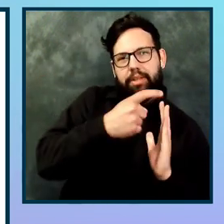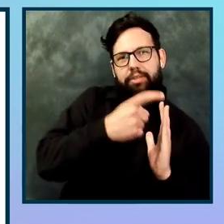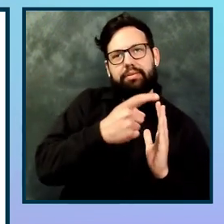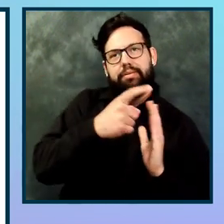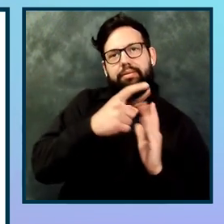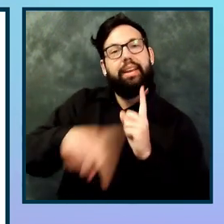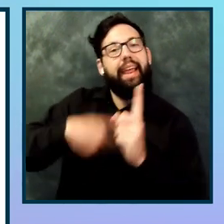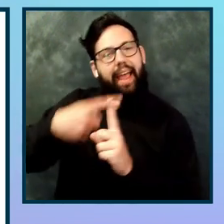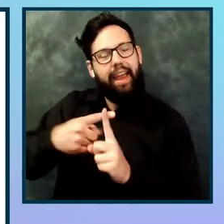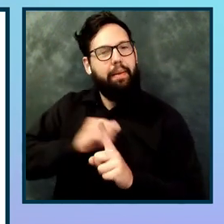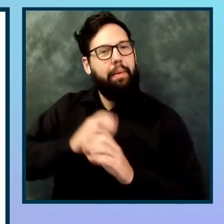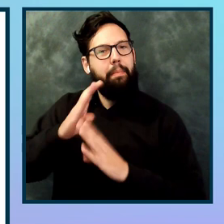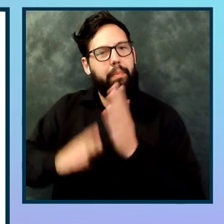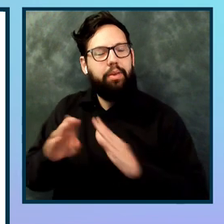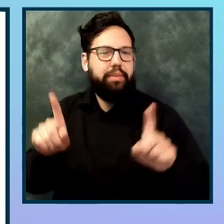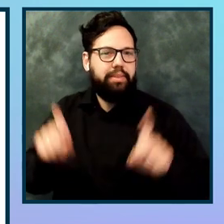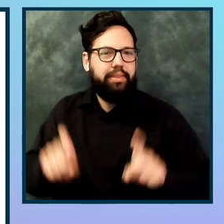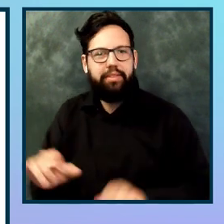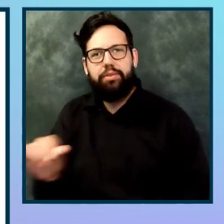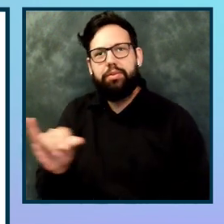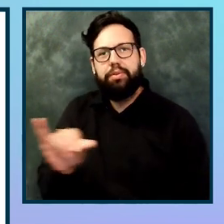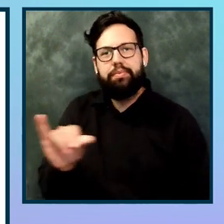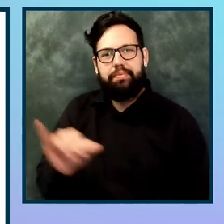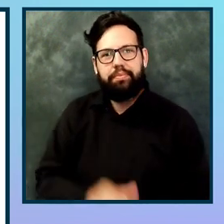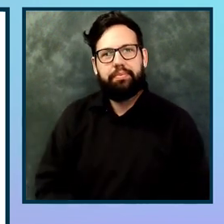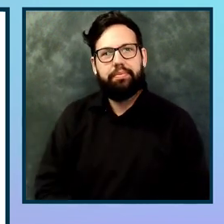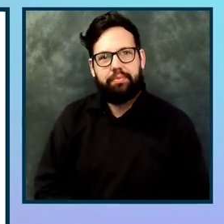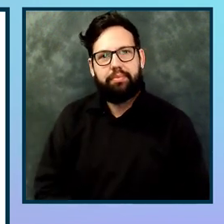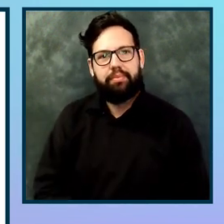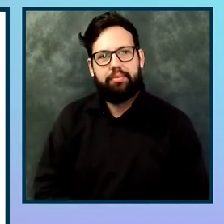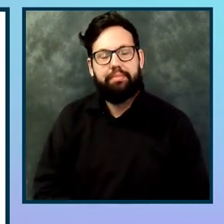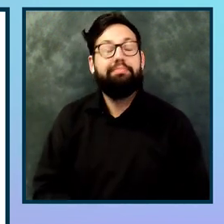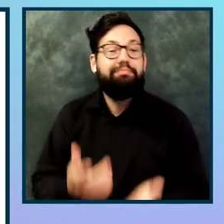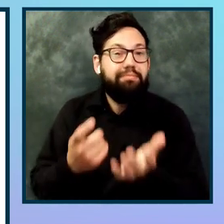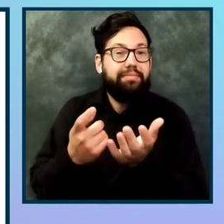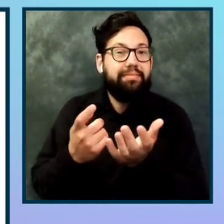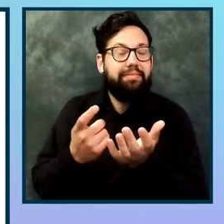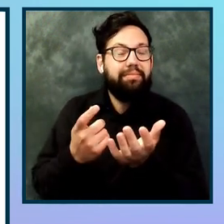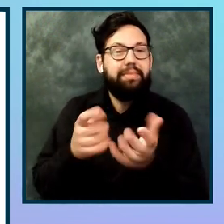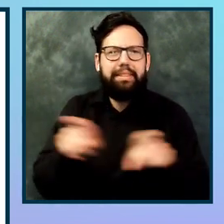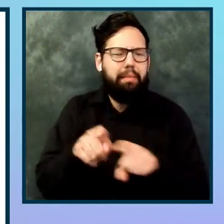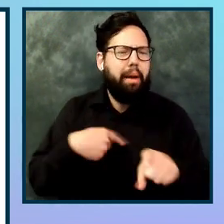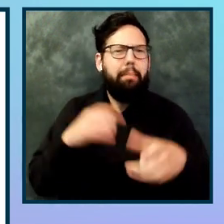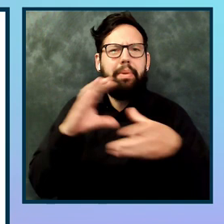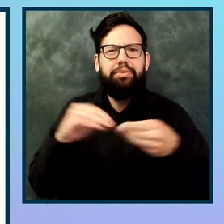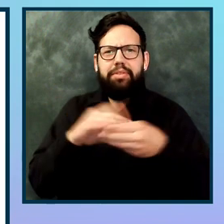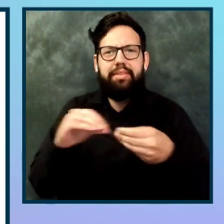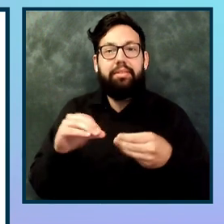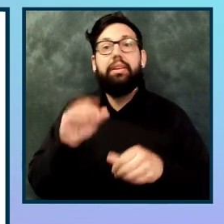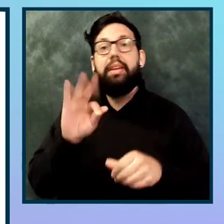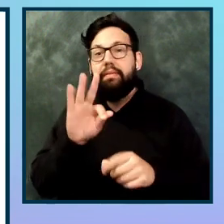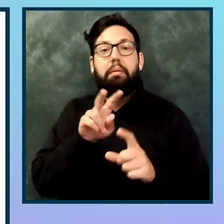you can find very different results using each of them tools. So